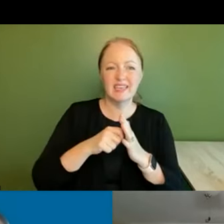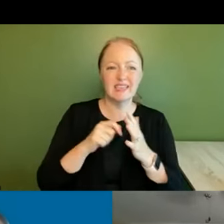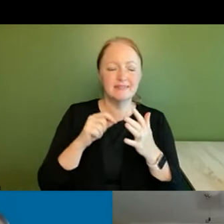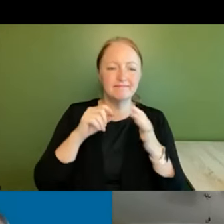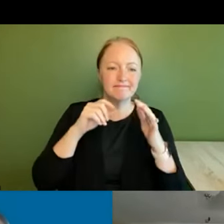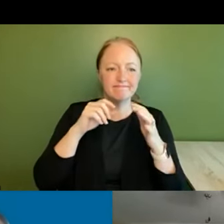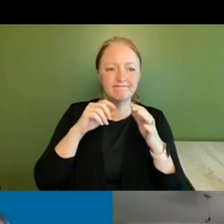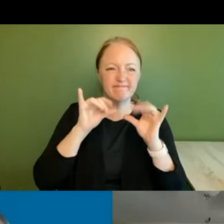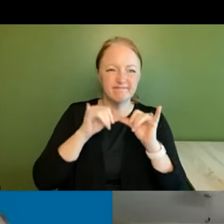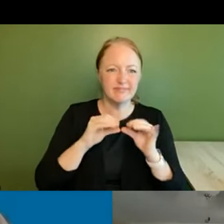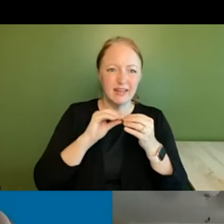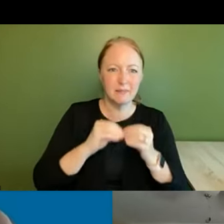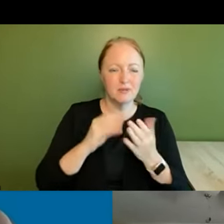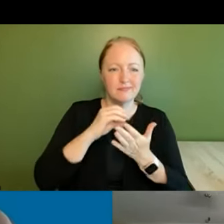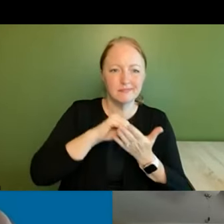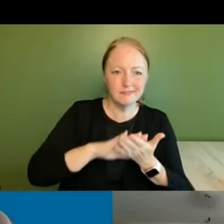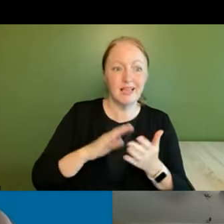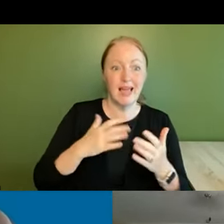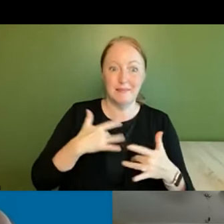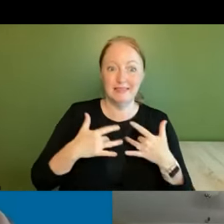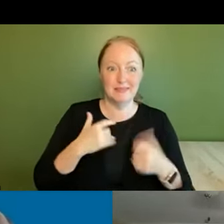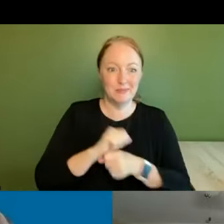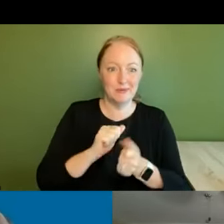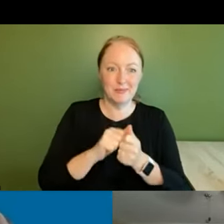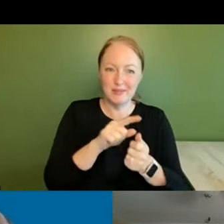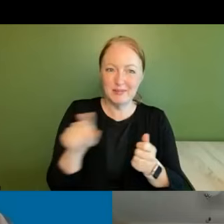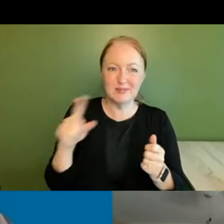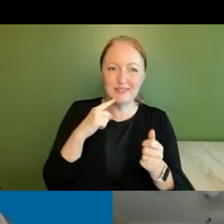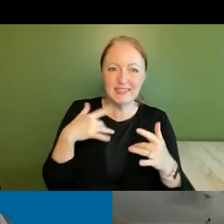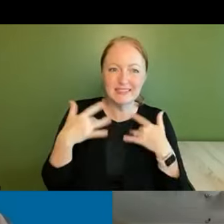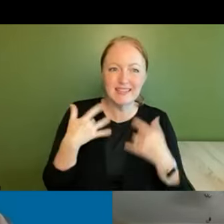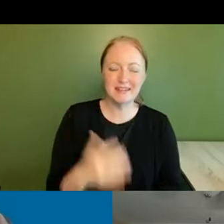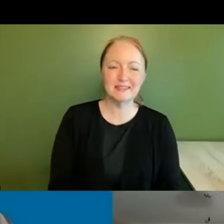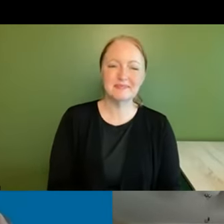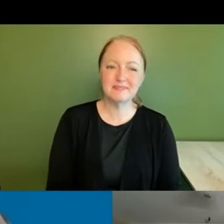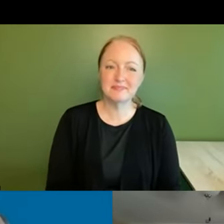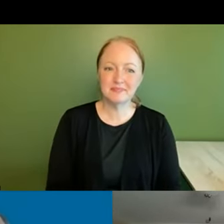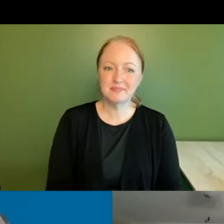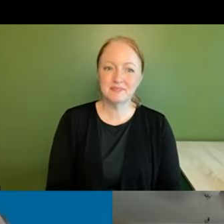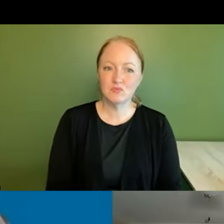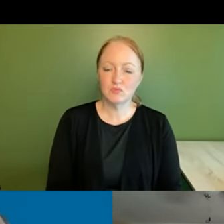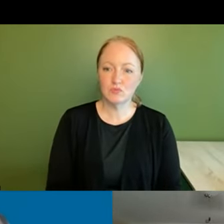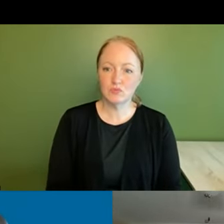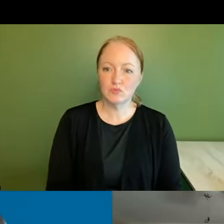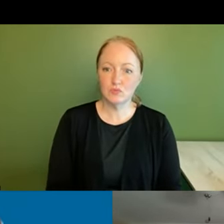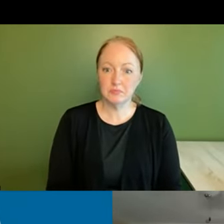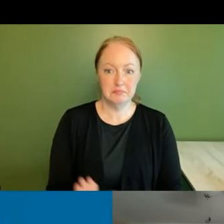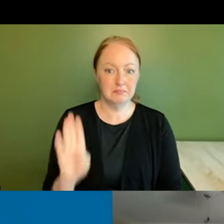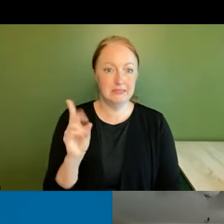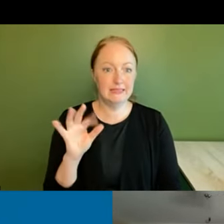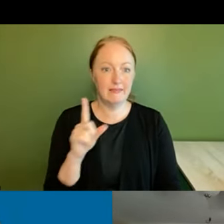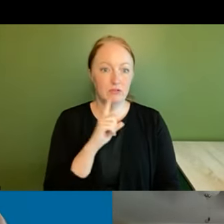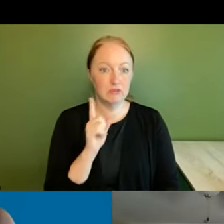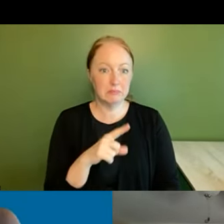there and i'm really eager to work with all of you on this this is very exciting if i may respond